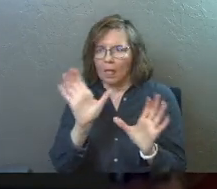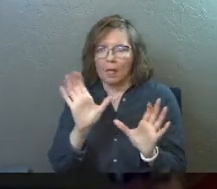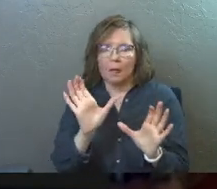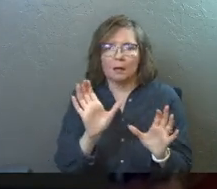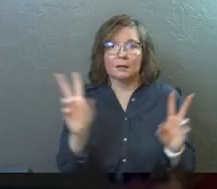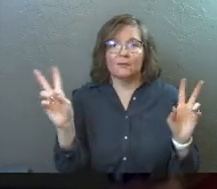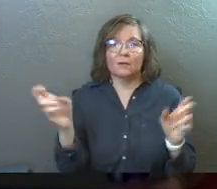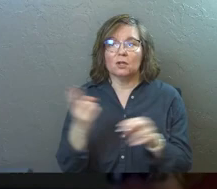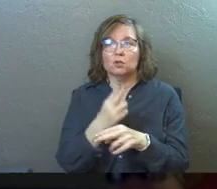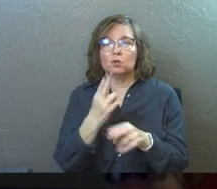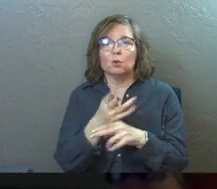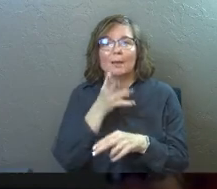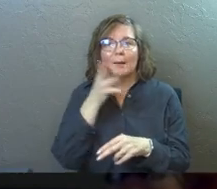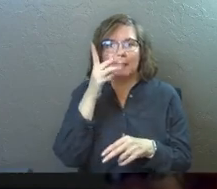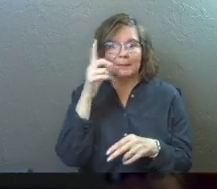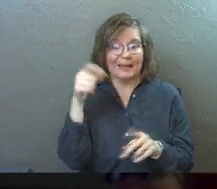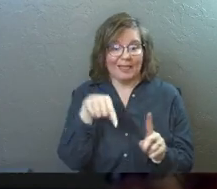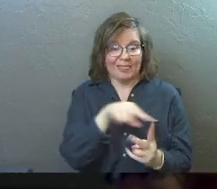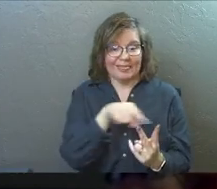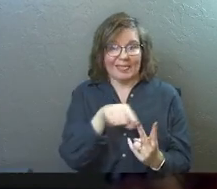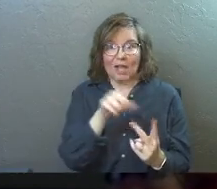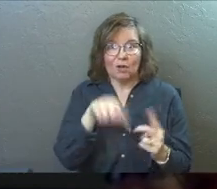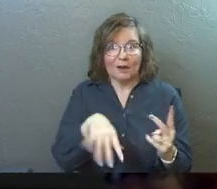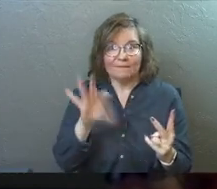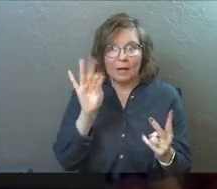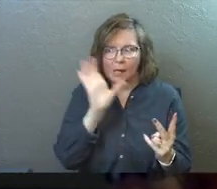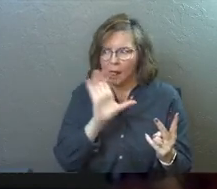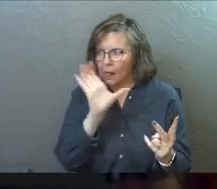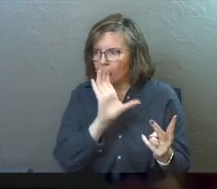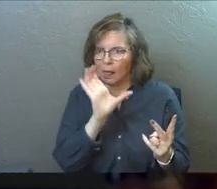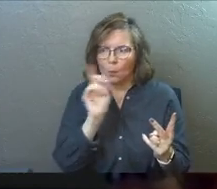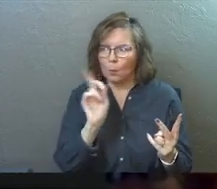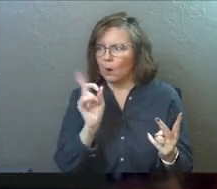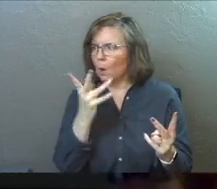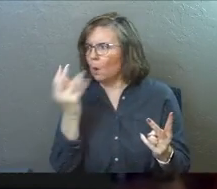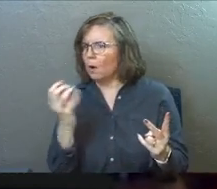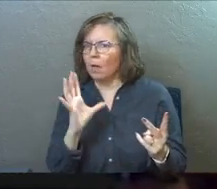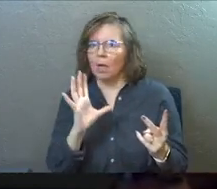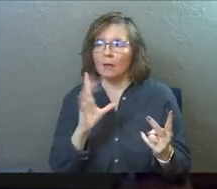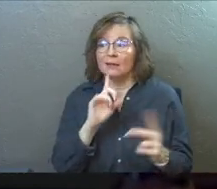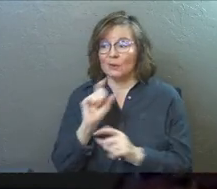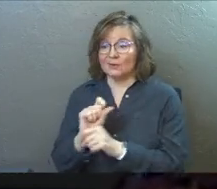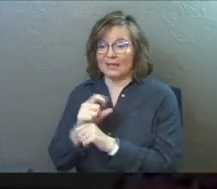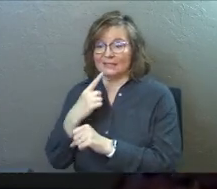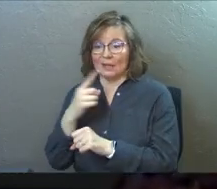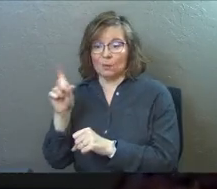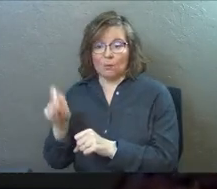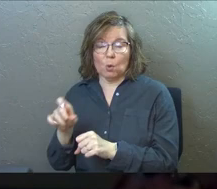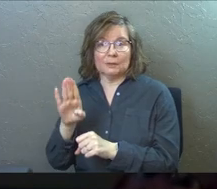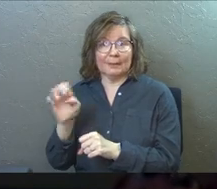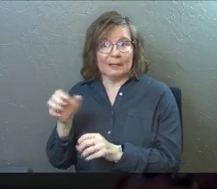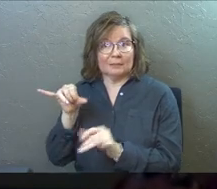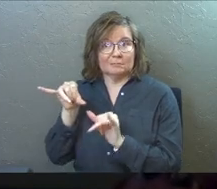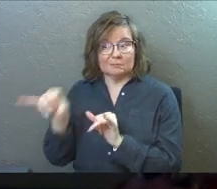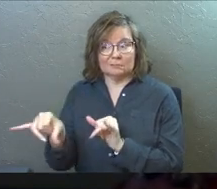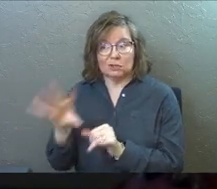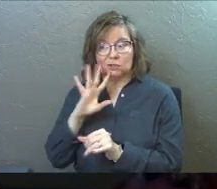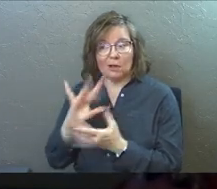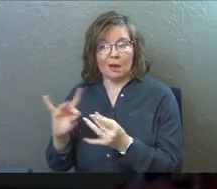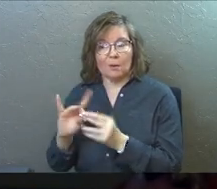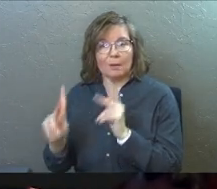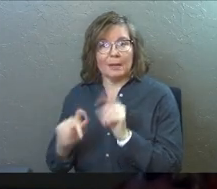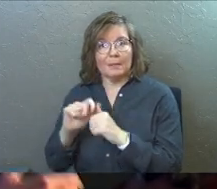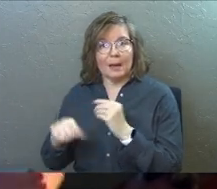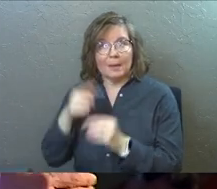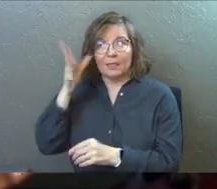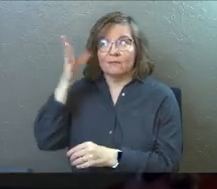lost in the temple, it's used by his parents because they couldn't find him. He was actually, he said, where he was supposed to be talking to